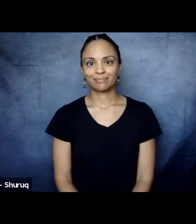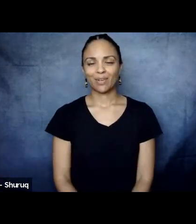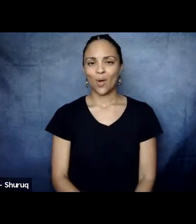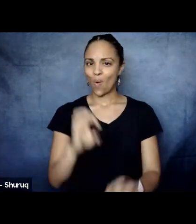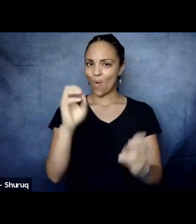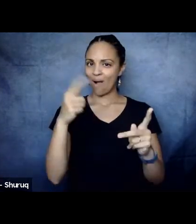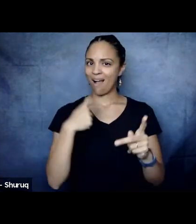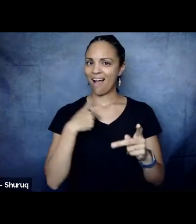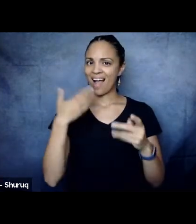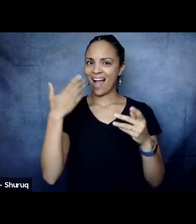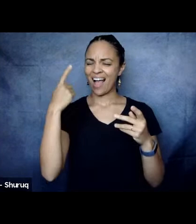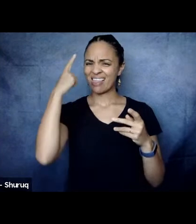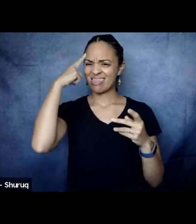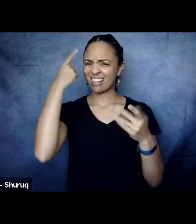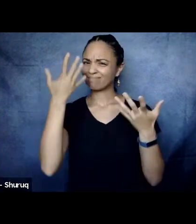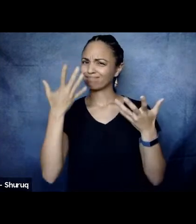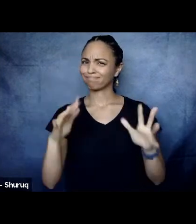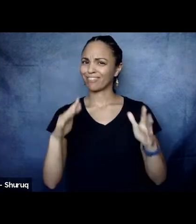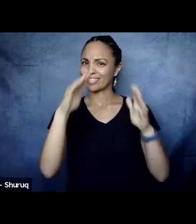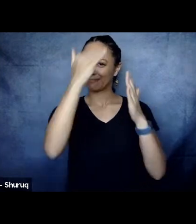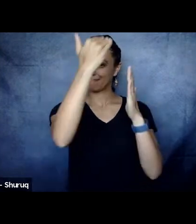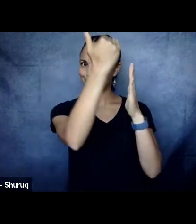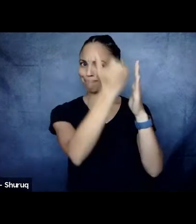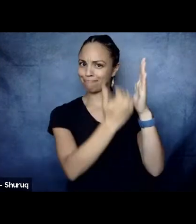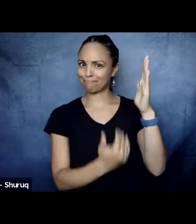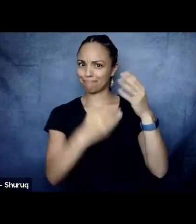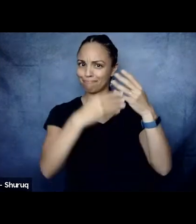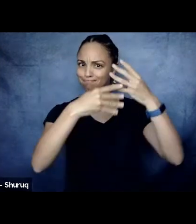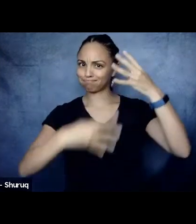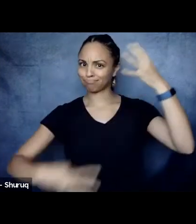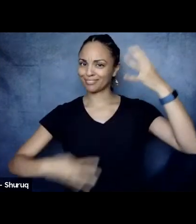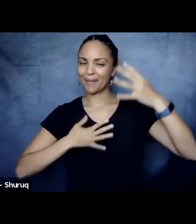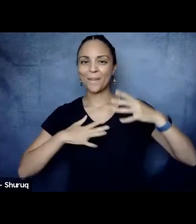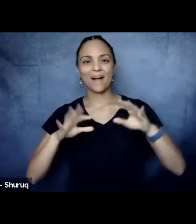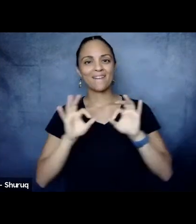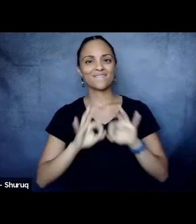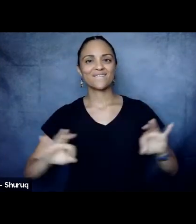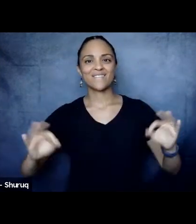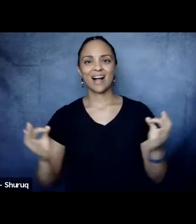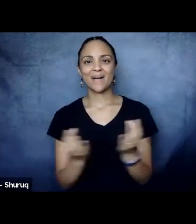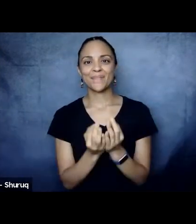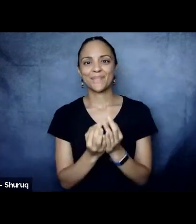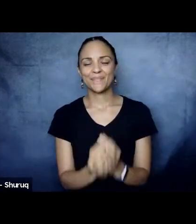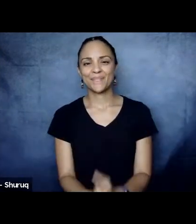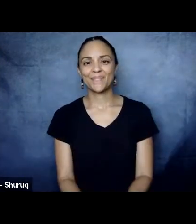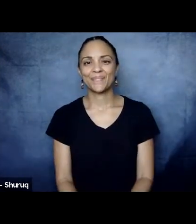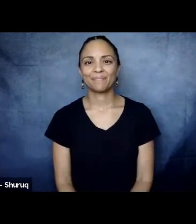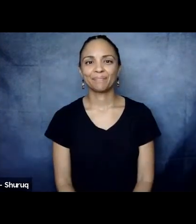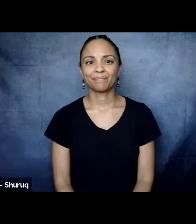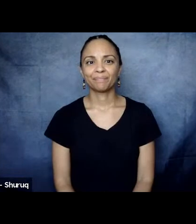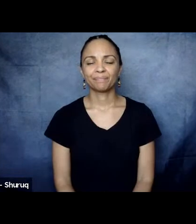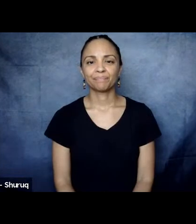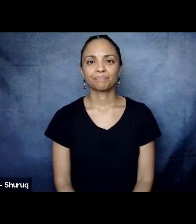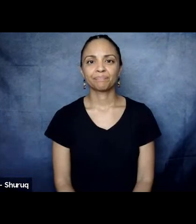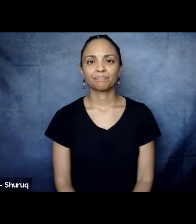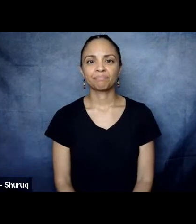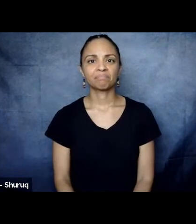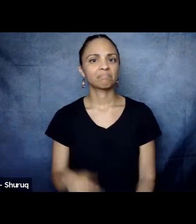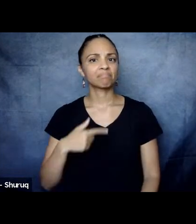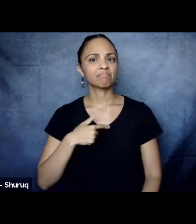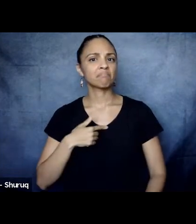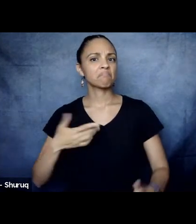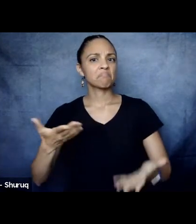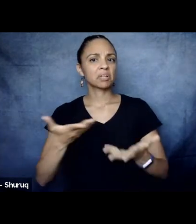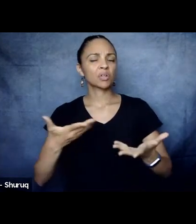list, I believe, you know. So, and I am in a space, I'm in our